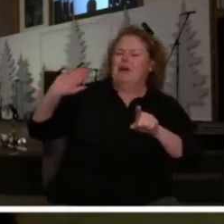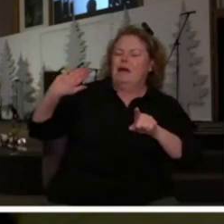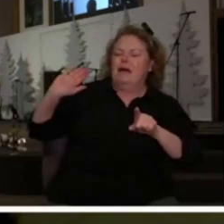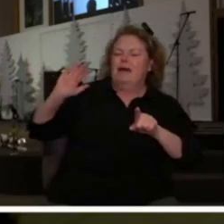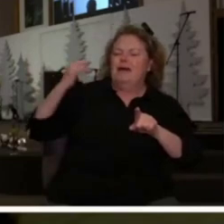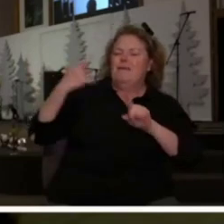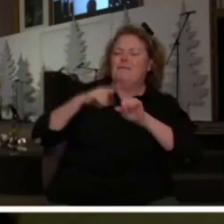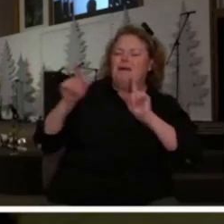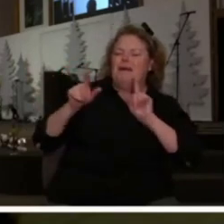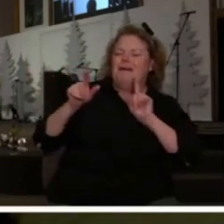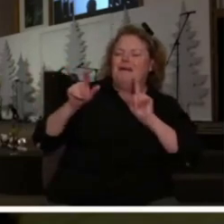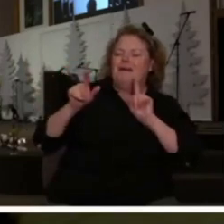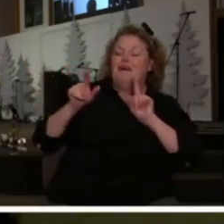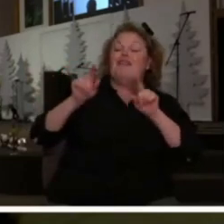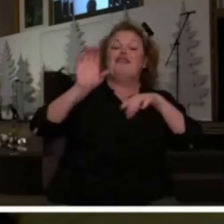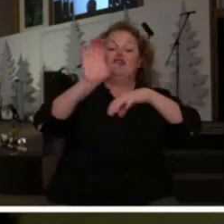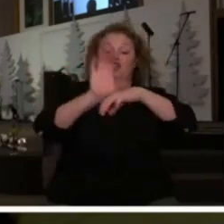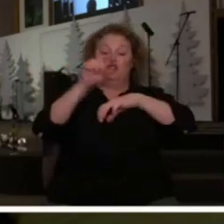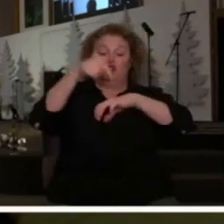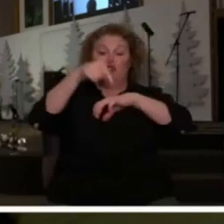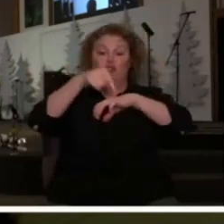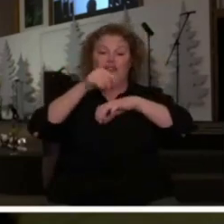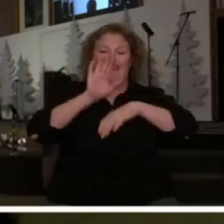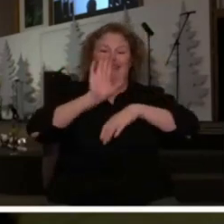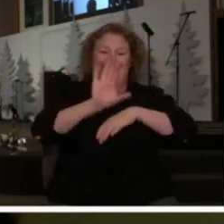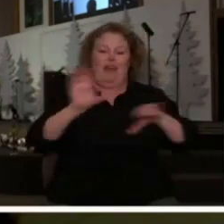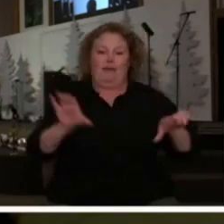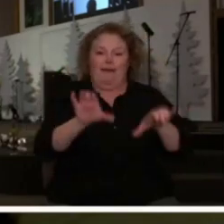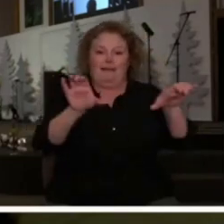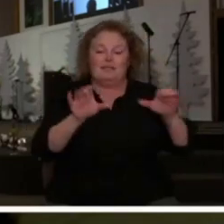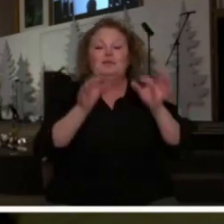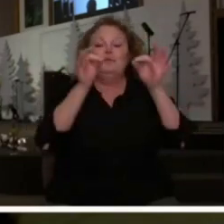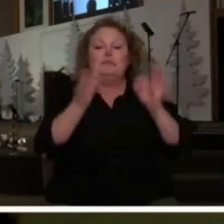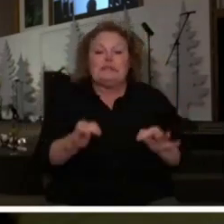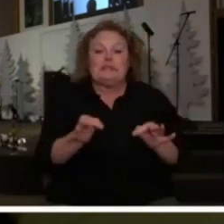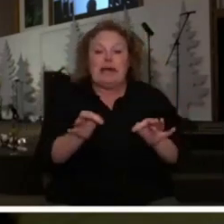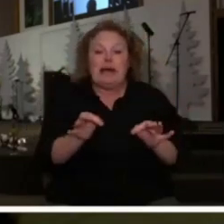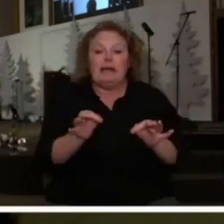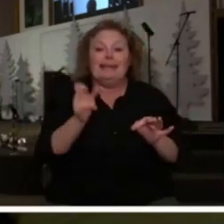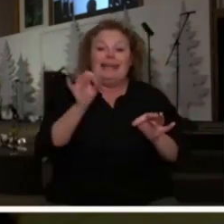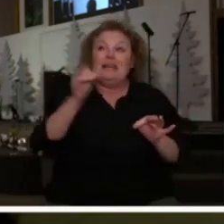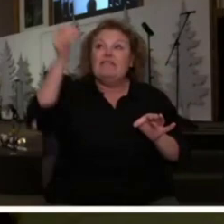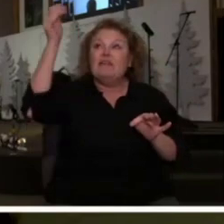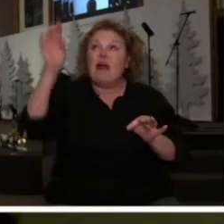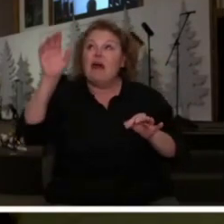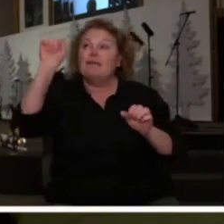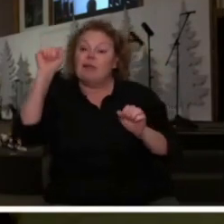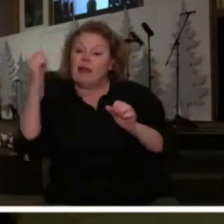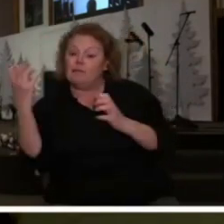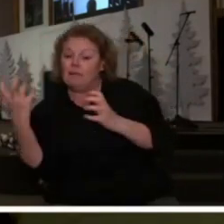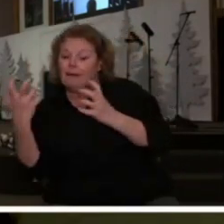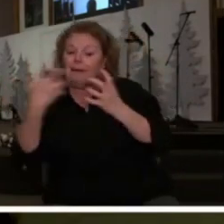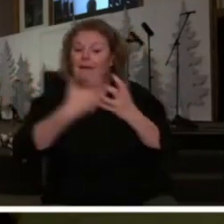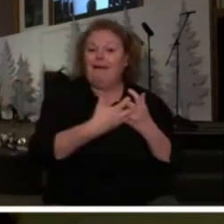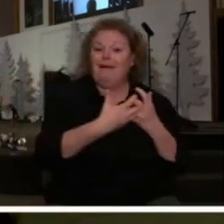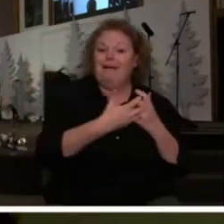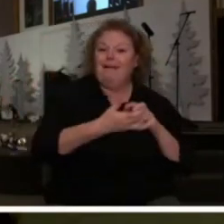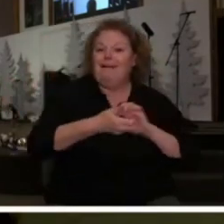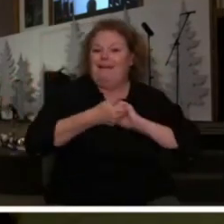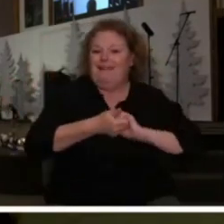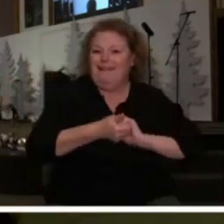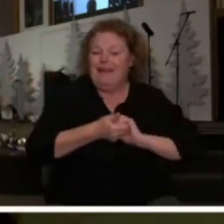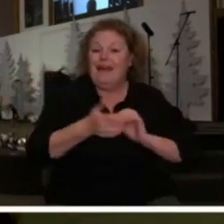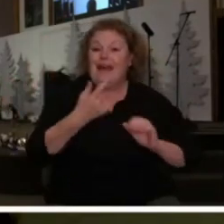church, will determine how engaged He will become by the level of